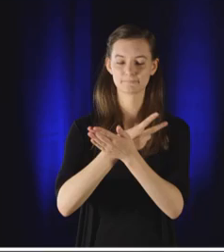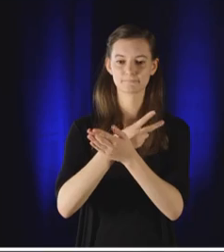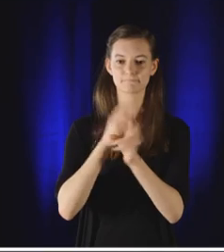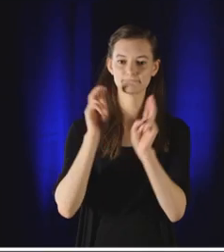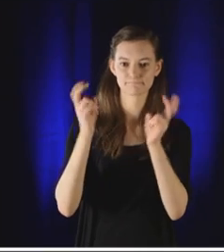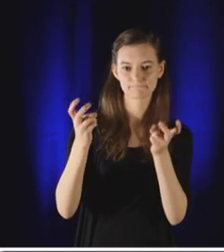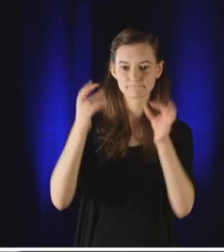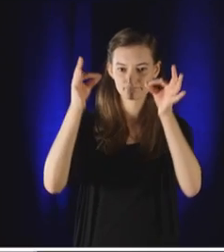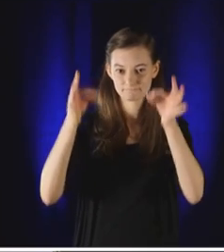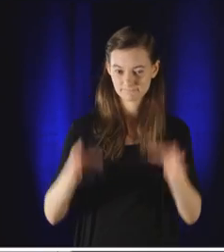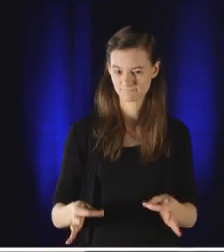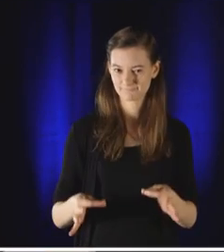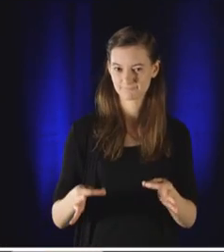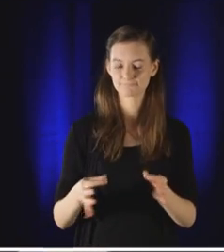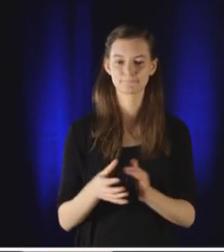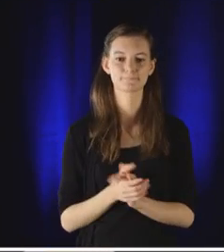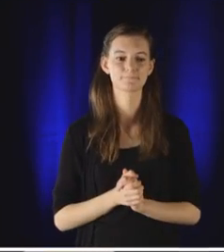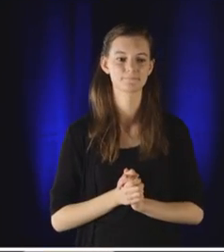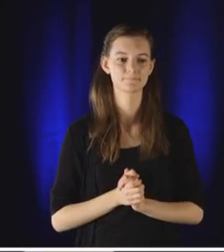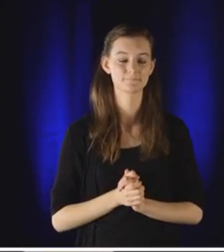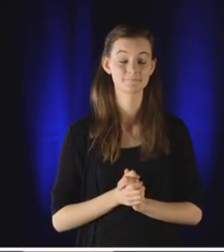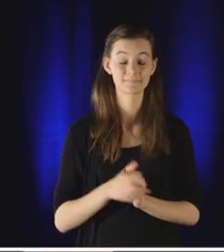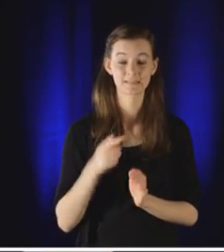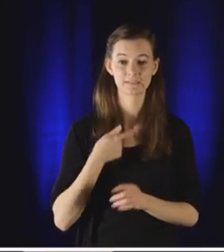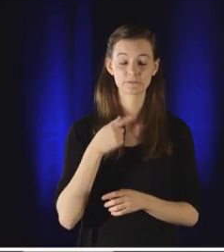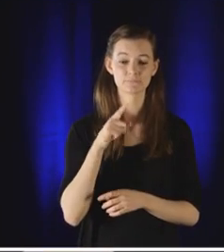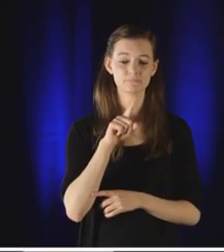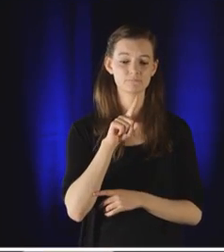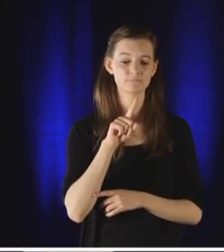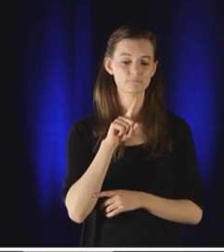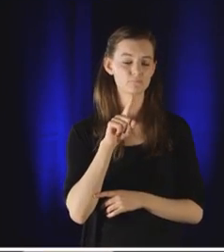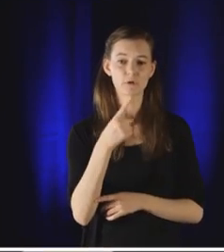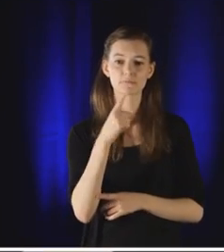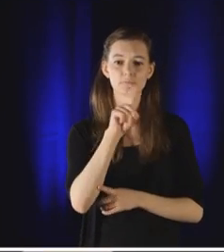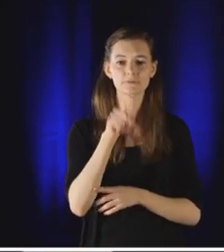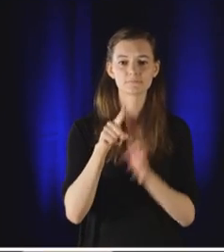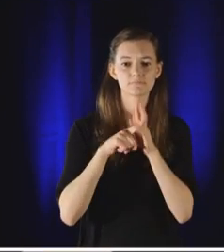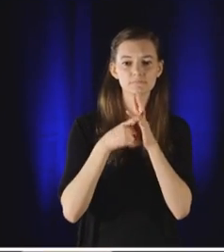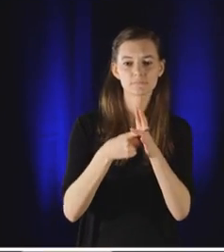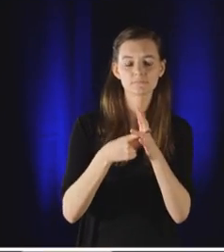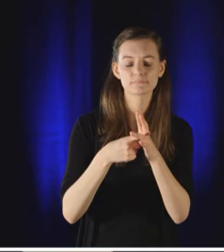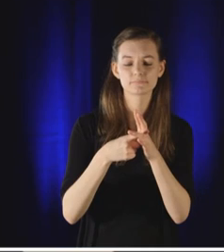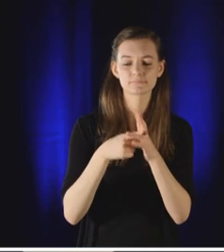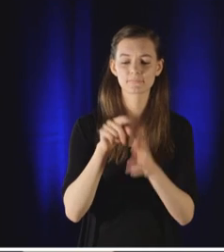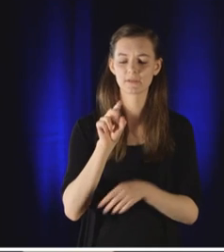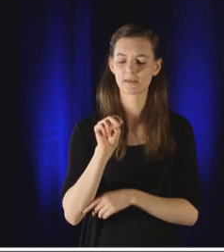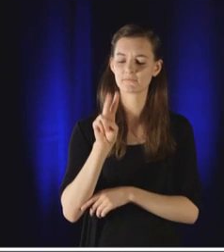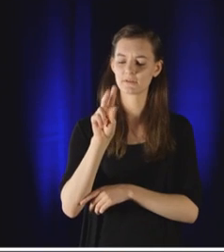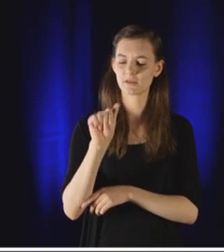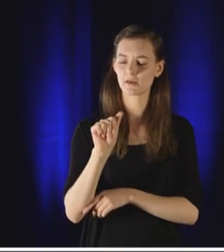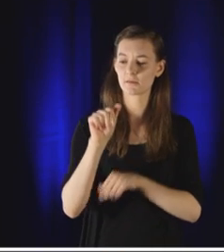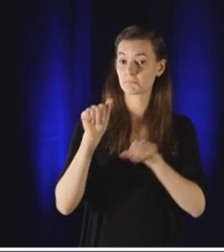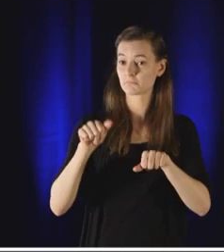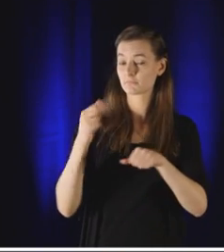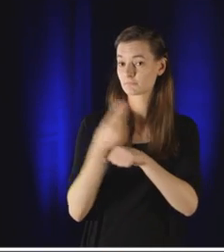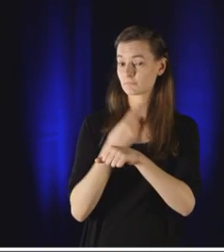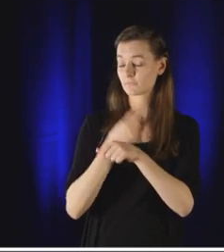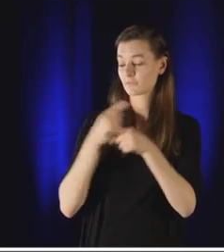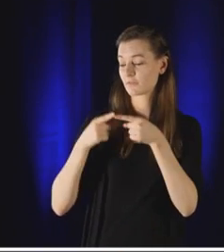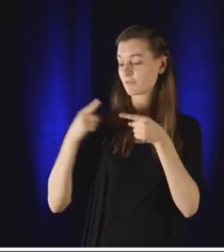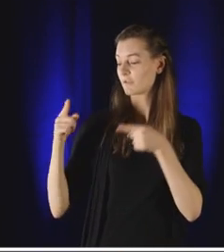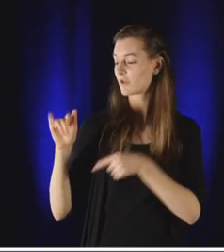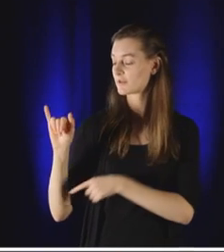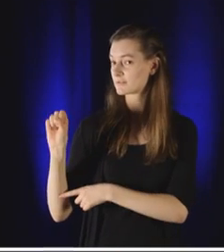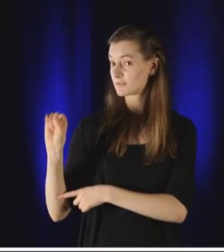thesis at Harvard three years ago. I started with an open question. Could non-violent action be used against